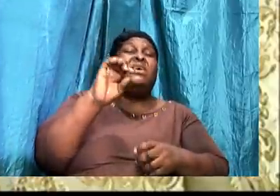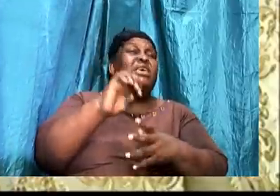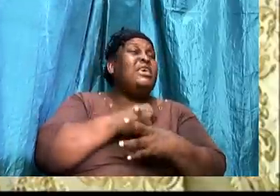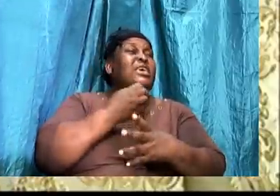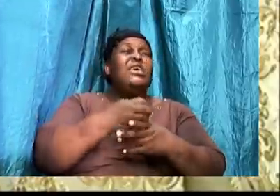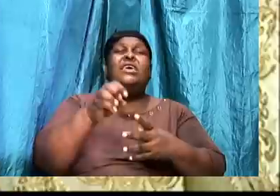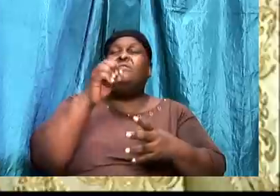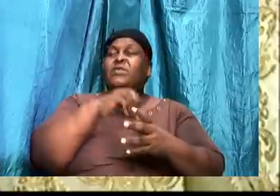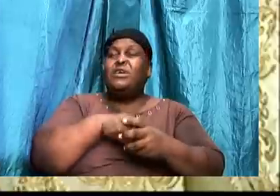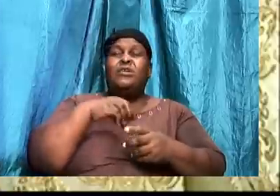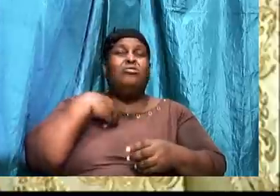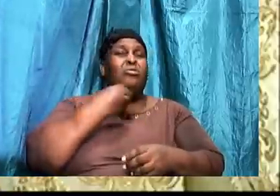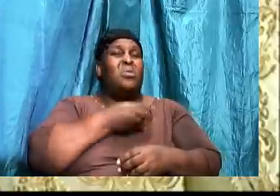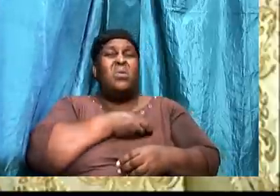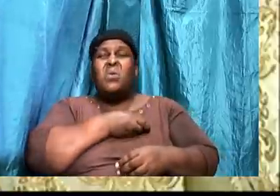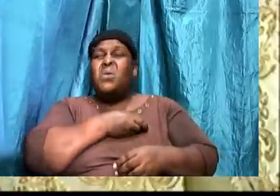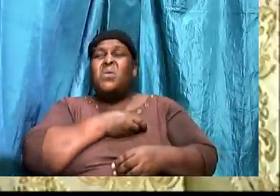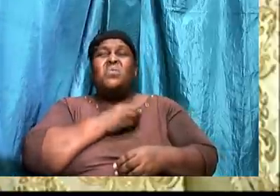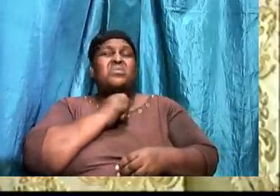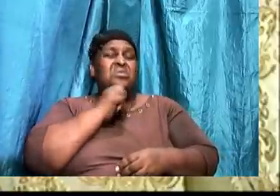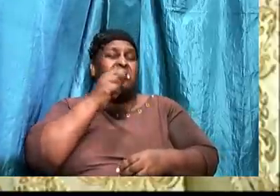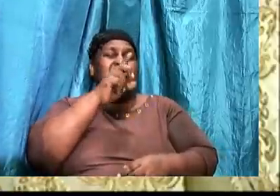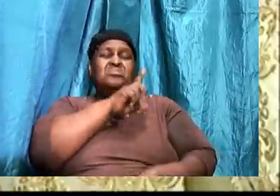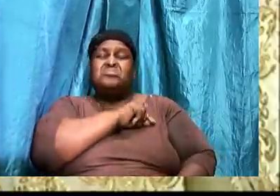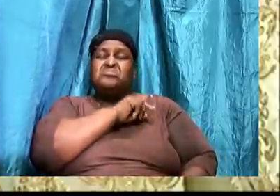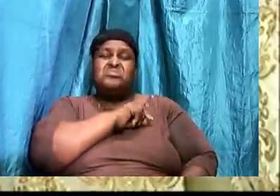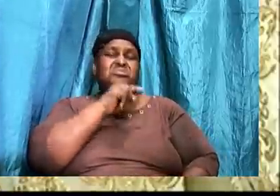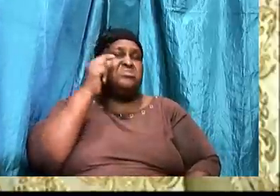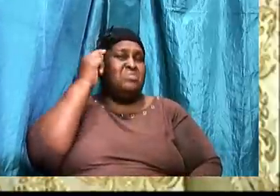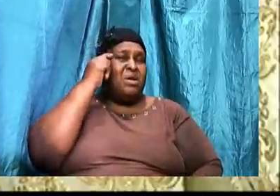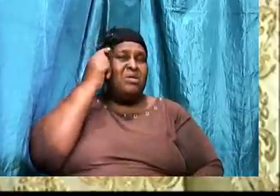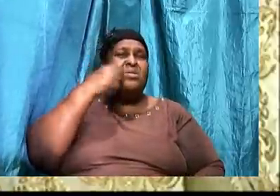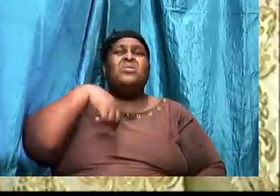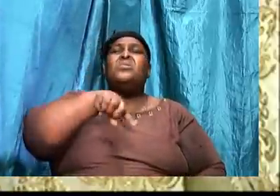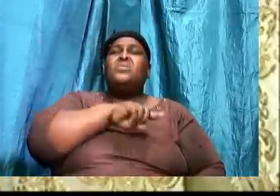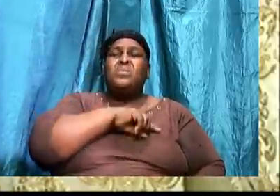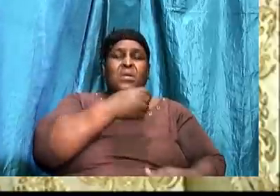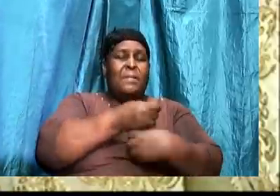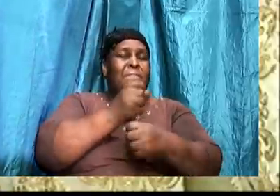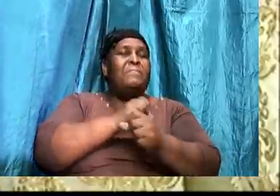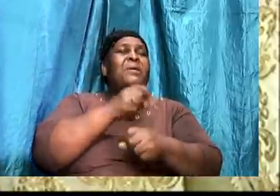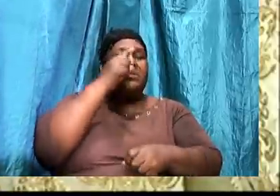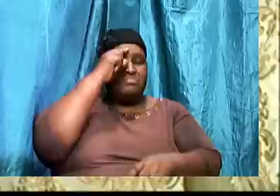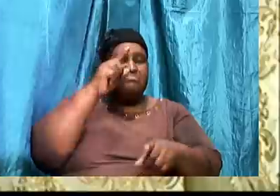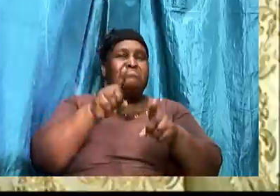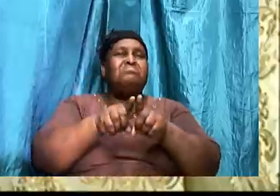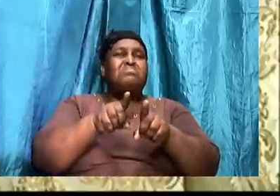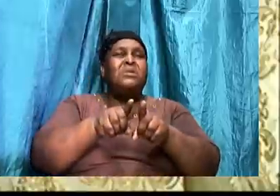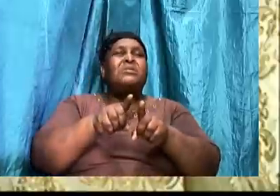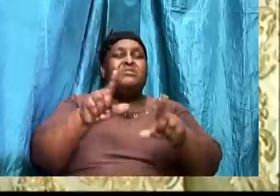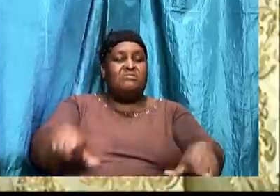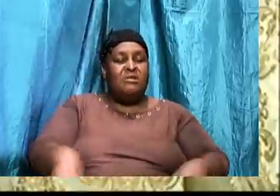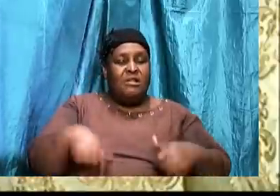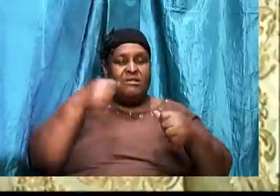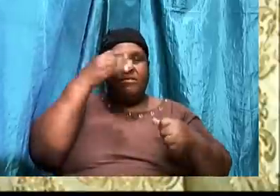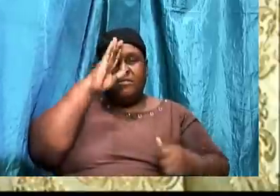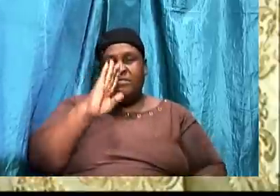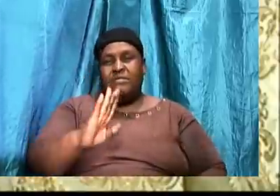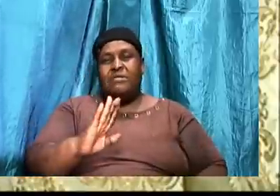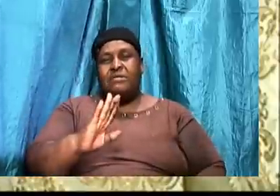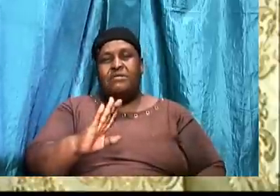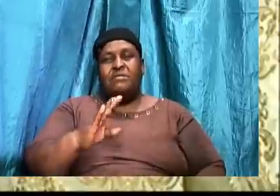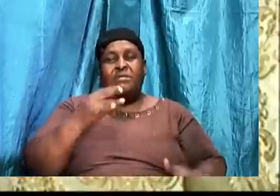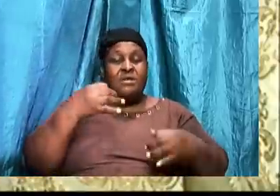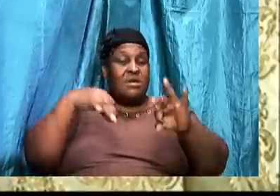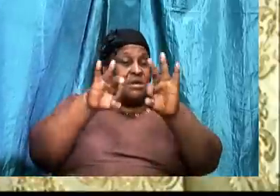we will live for God. In our subconscious, we will make the decision to live for God. It's important that